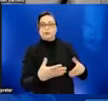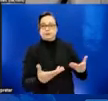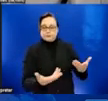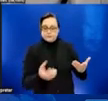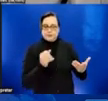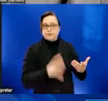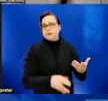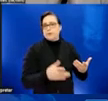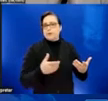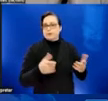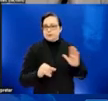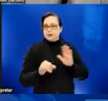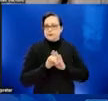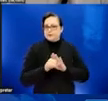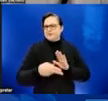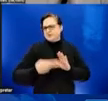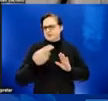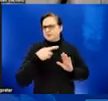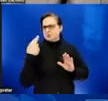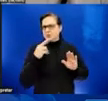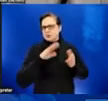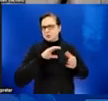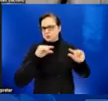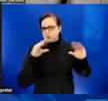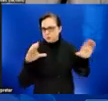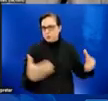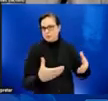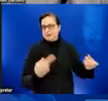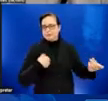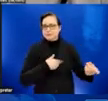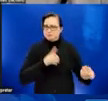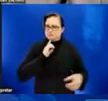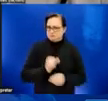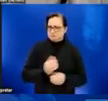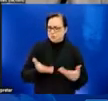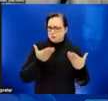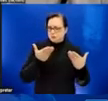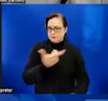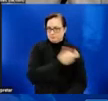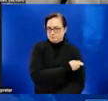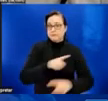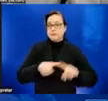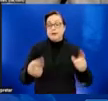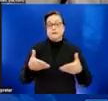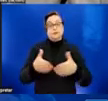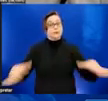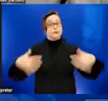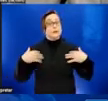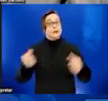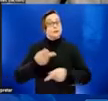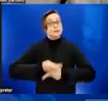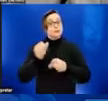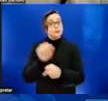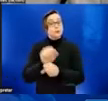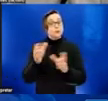if you identify with being in one of the higher risk groups, of course, we absolutely would recommend vaccination. But in general, we are not recommending it.